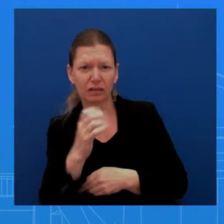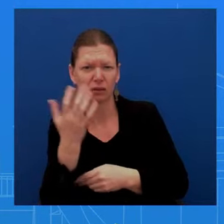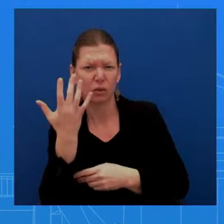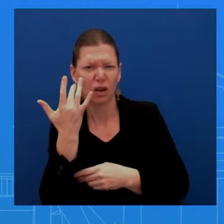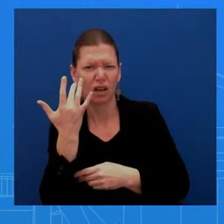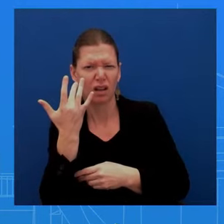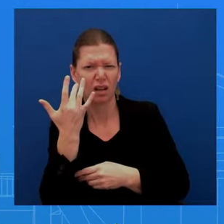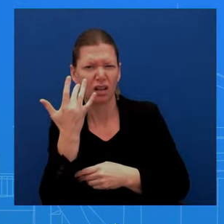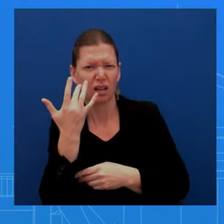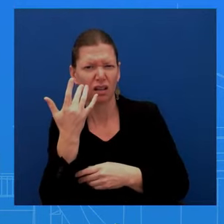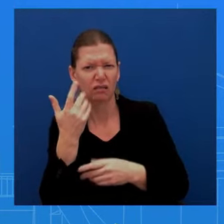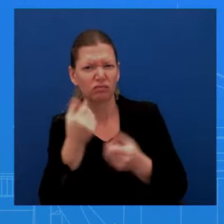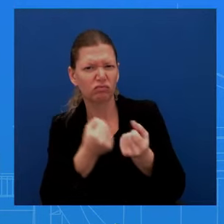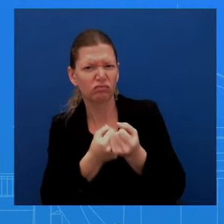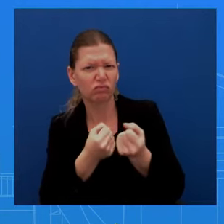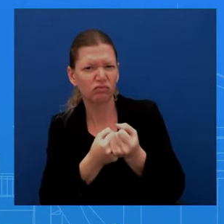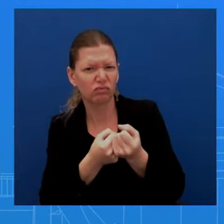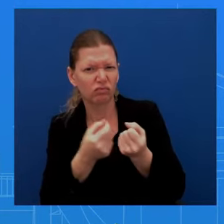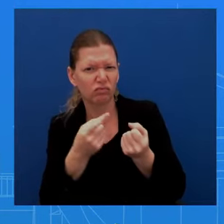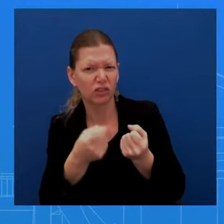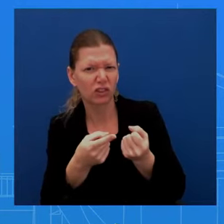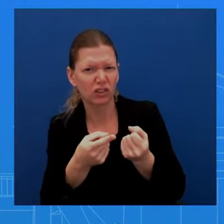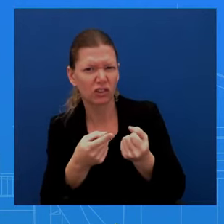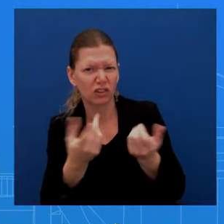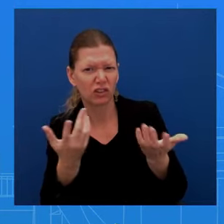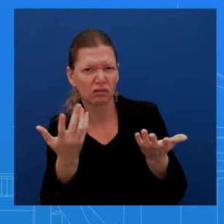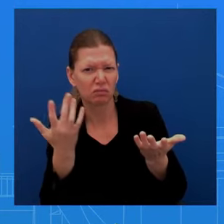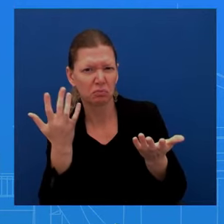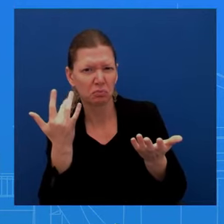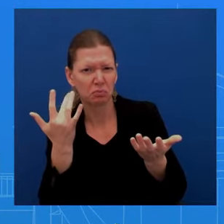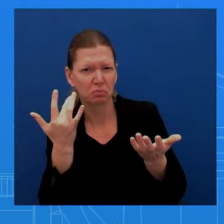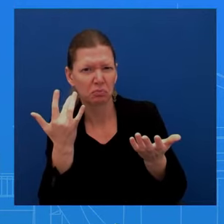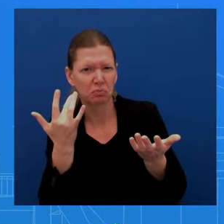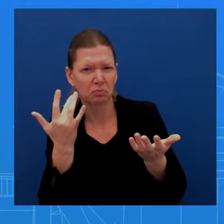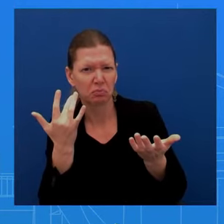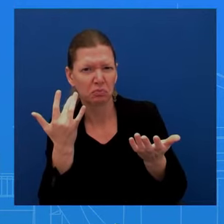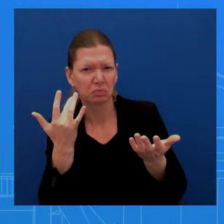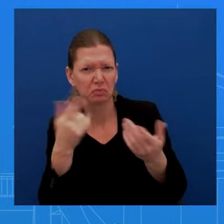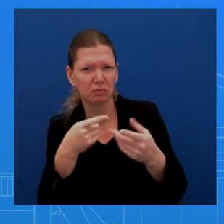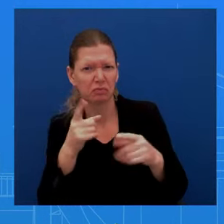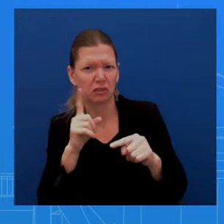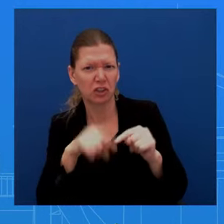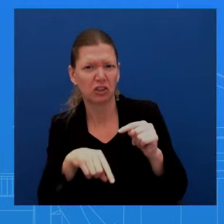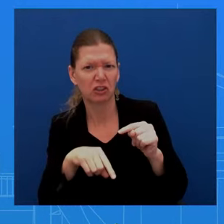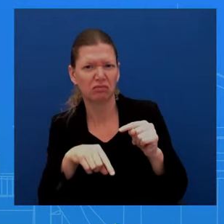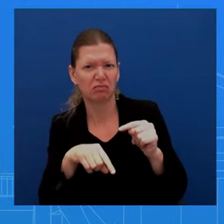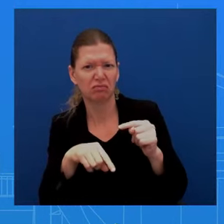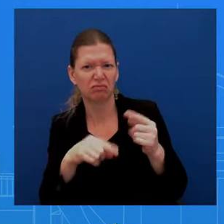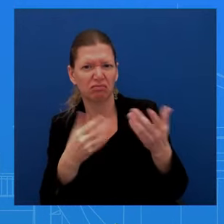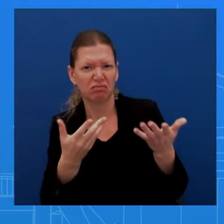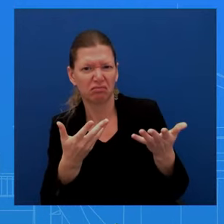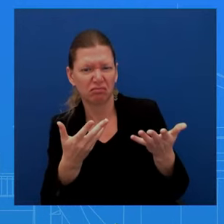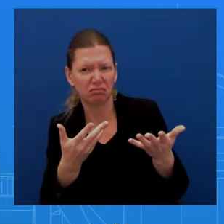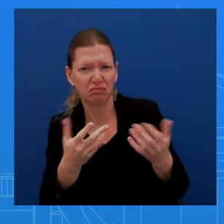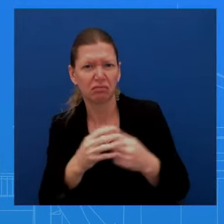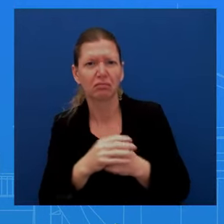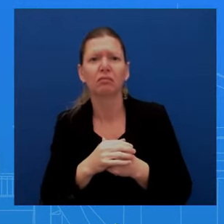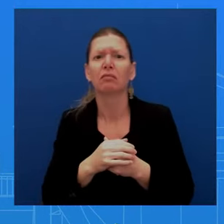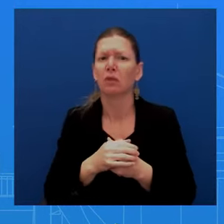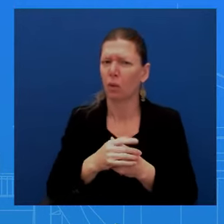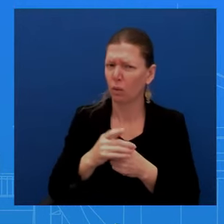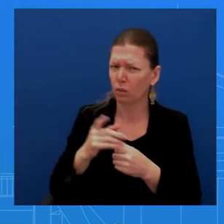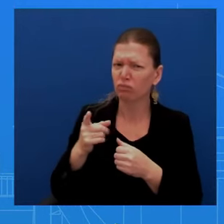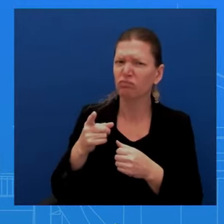we've had a couple of, uh, you know, negotiation agreements that she was very much involved with, with labor, uh, and help this, uh, uh,